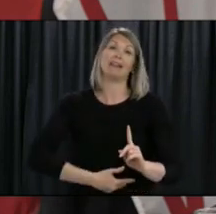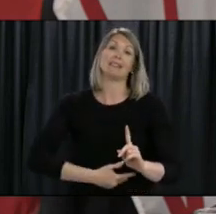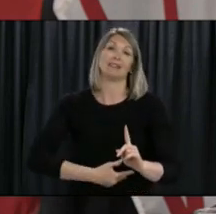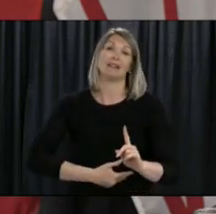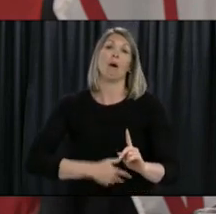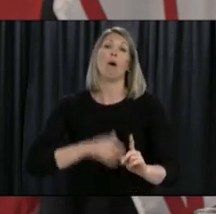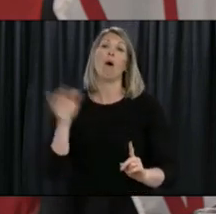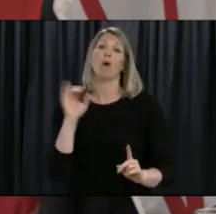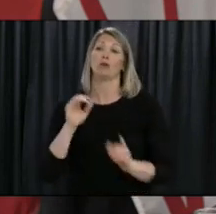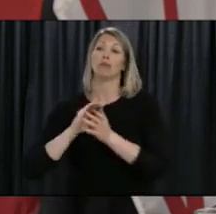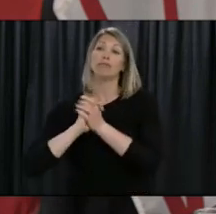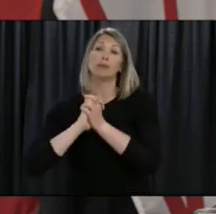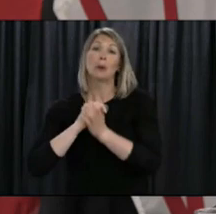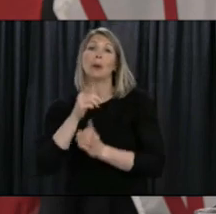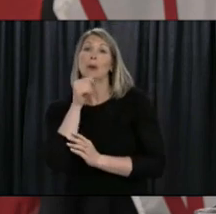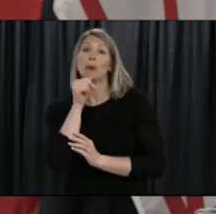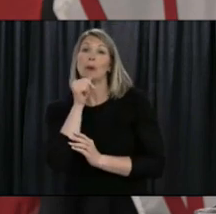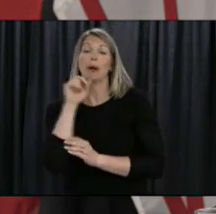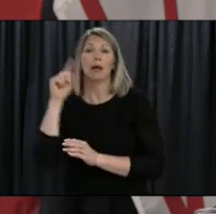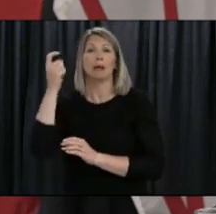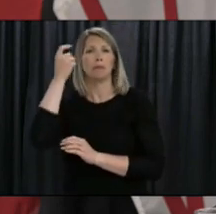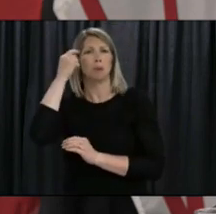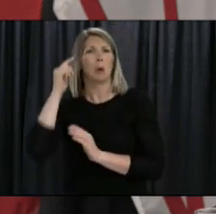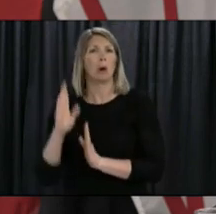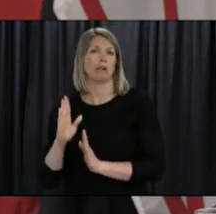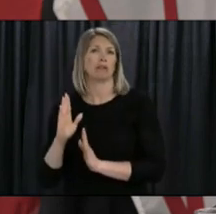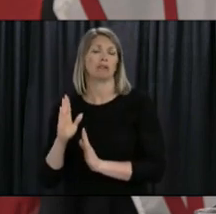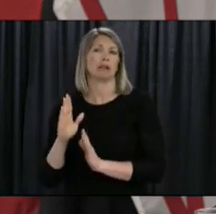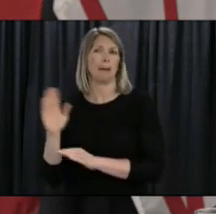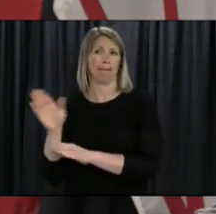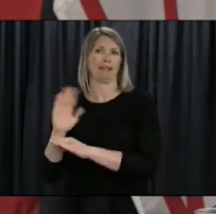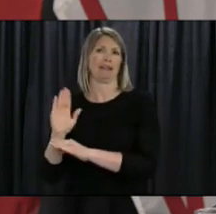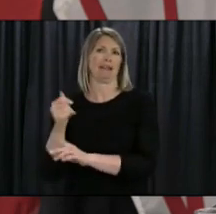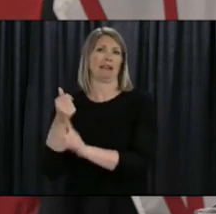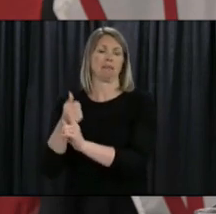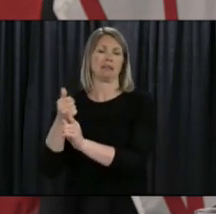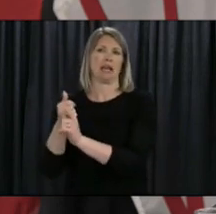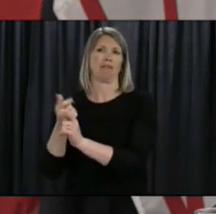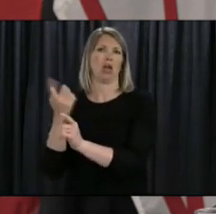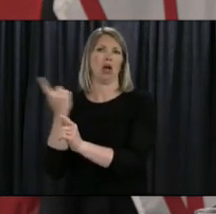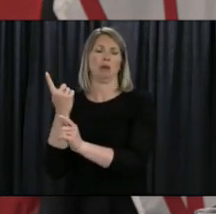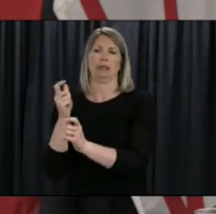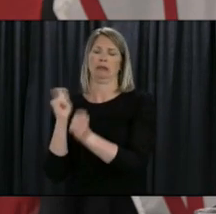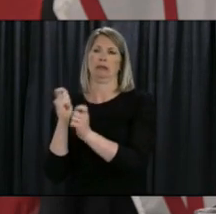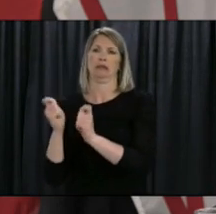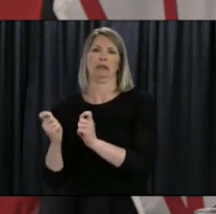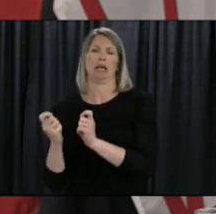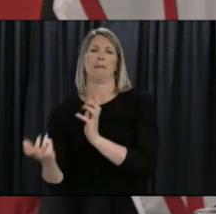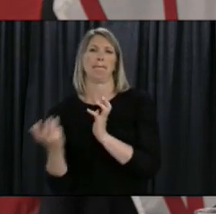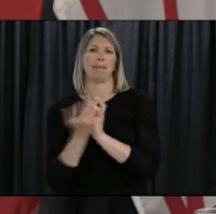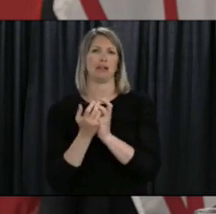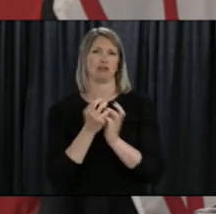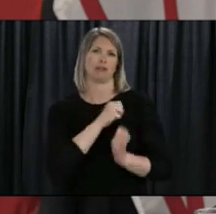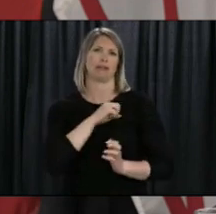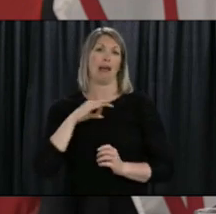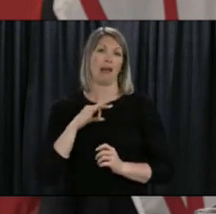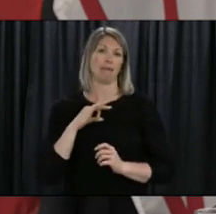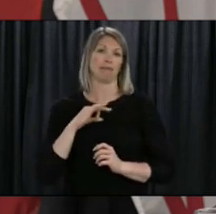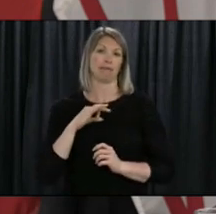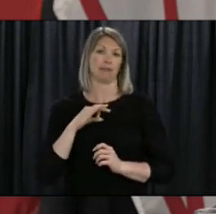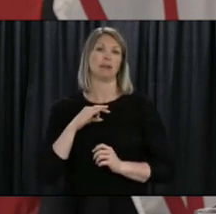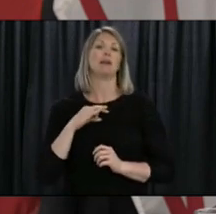accommodating their staff with work-from-home arrangements. The thing is, it's not always easy to balance the increased